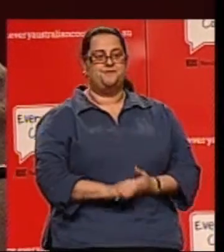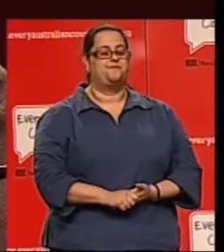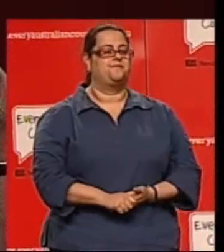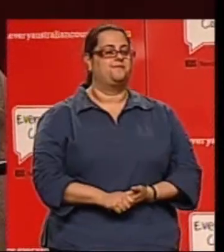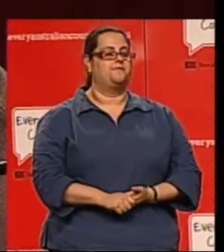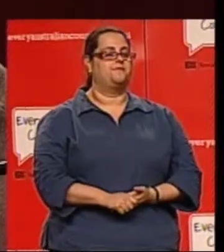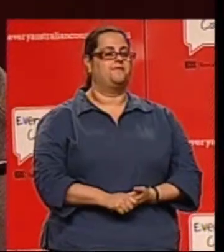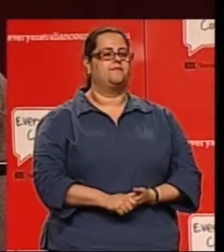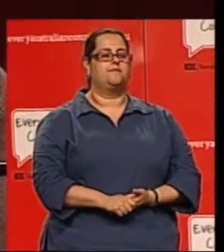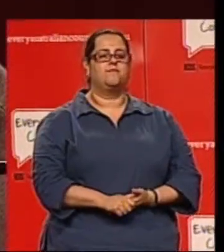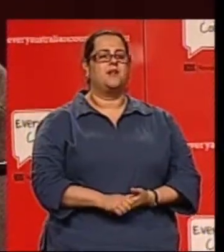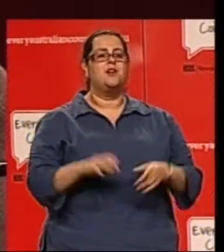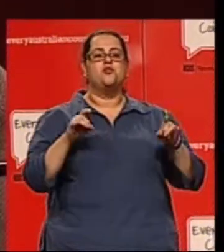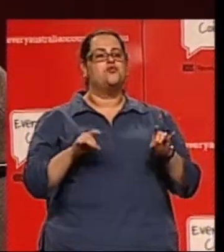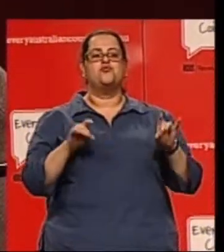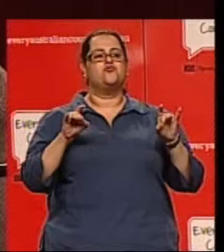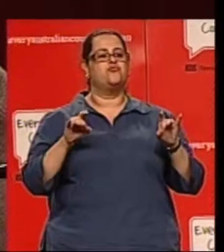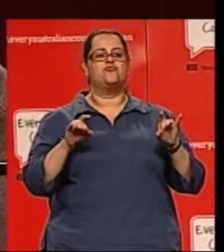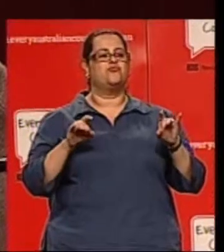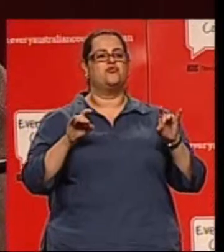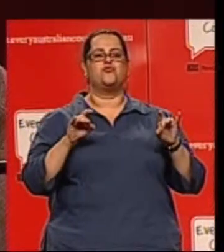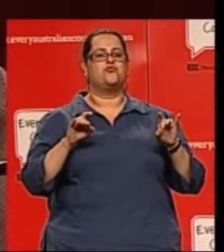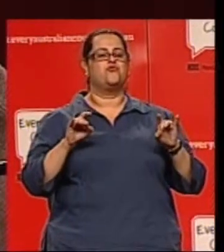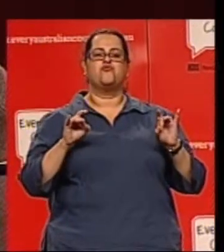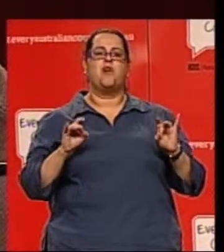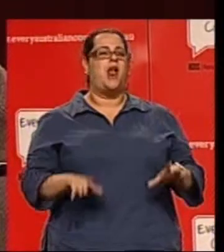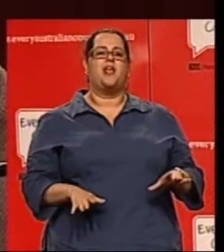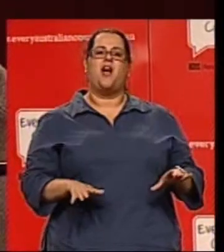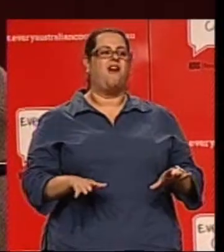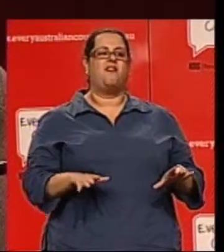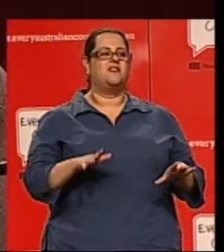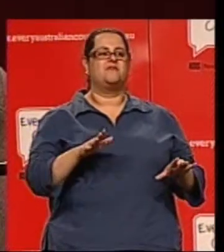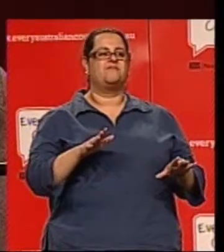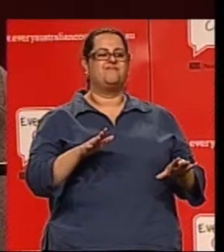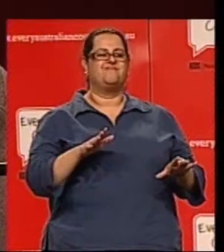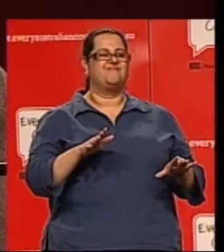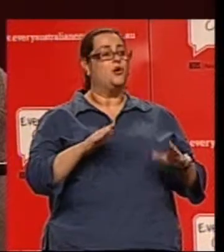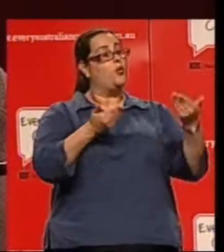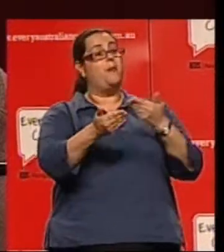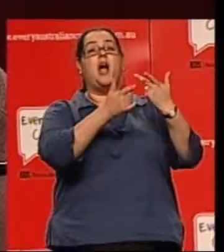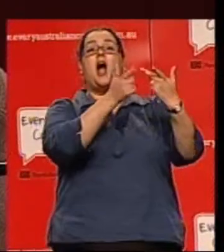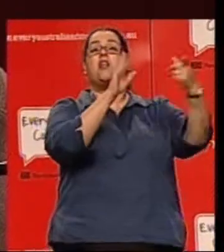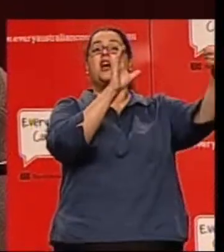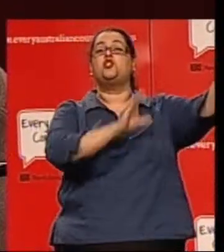Australia does not fare well by international standards when it comes to people with disabilities.